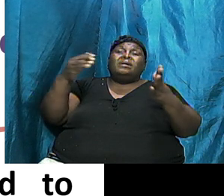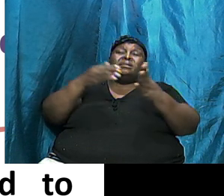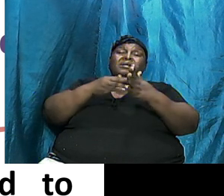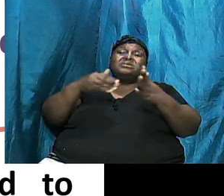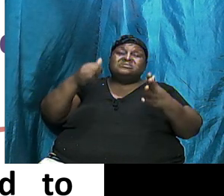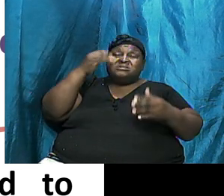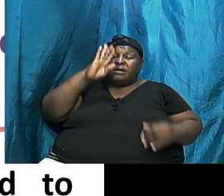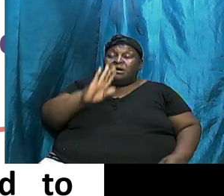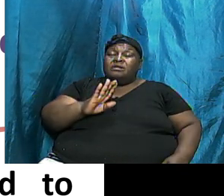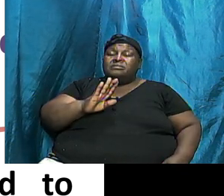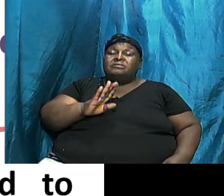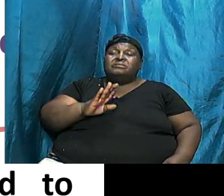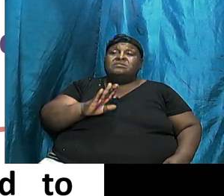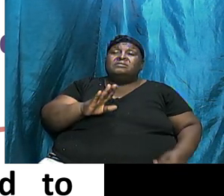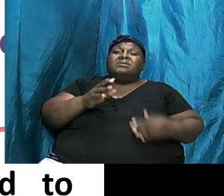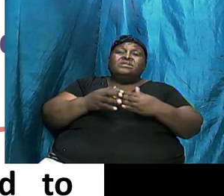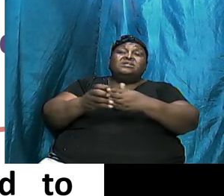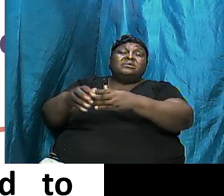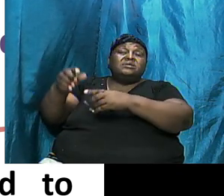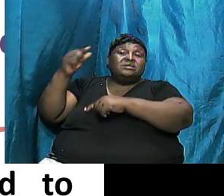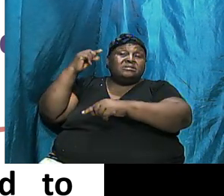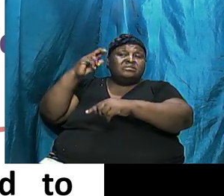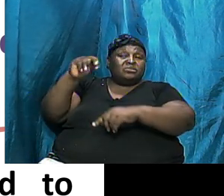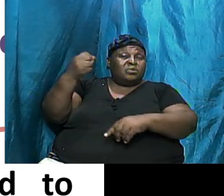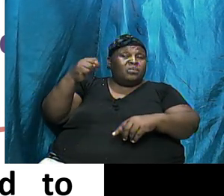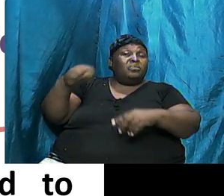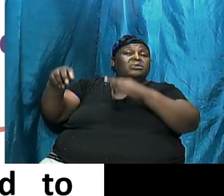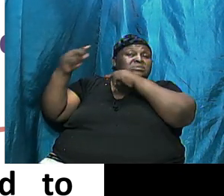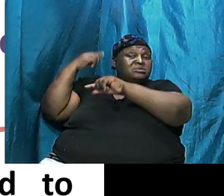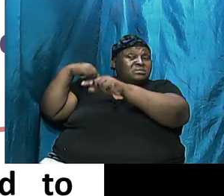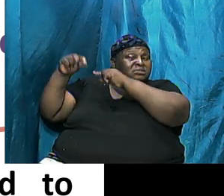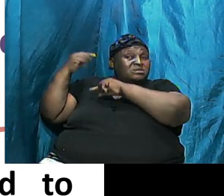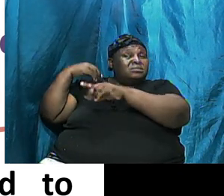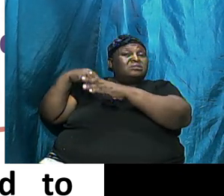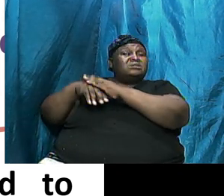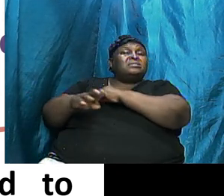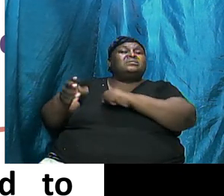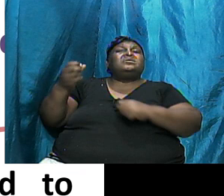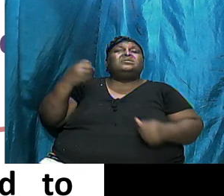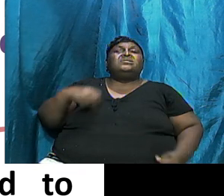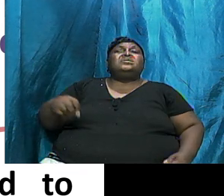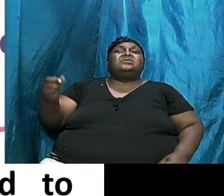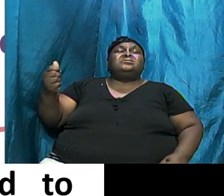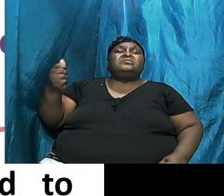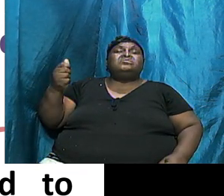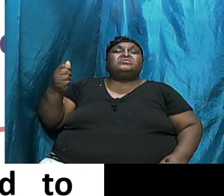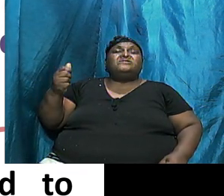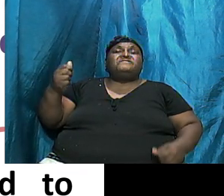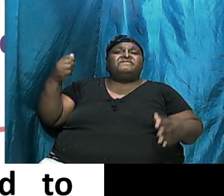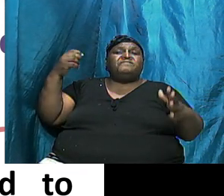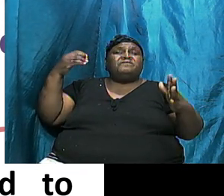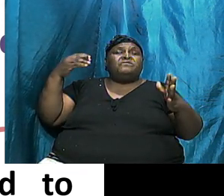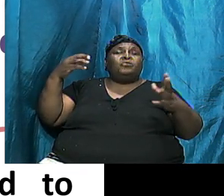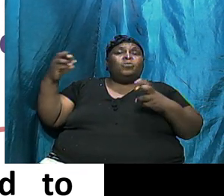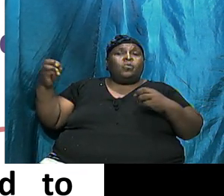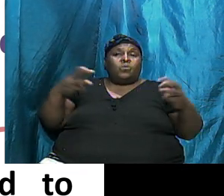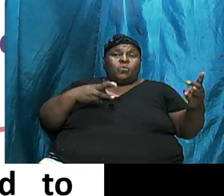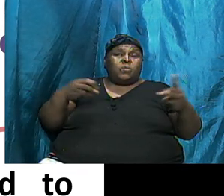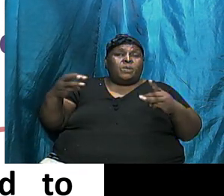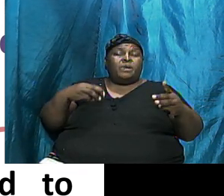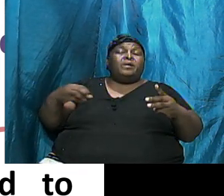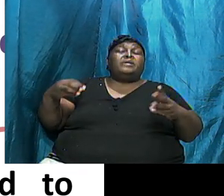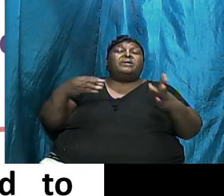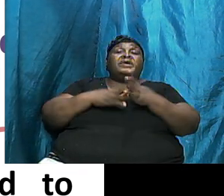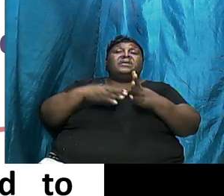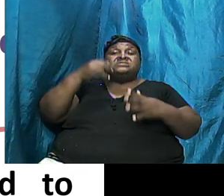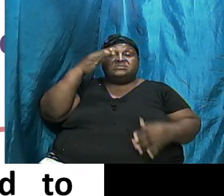Noah In Rebellion Against God Look Here These Are